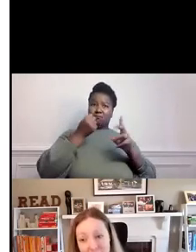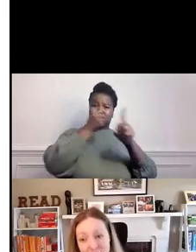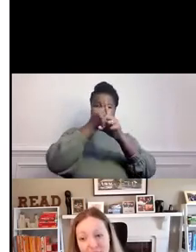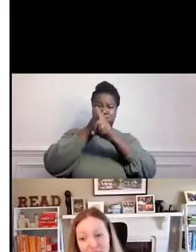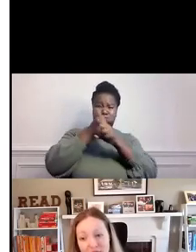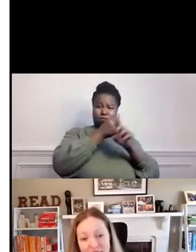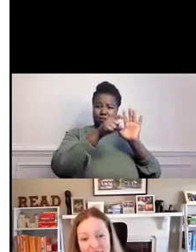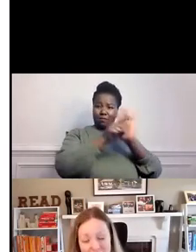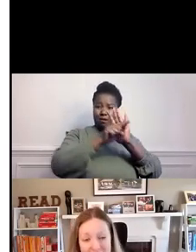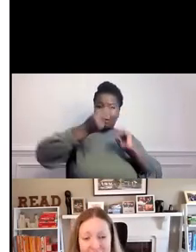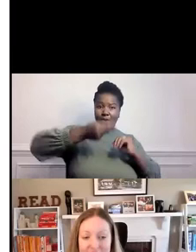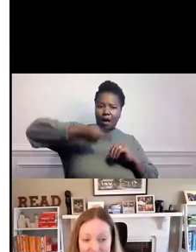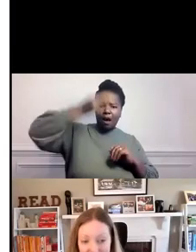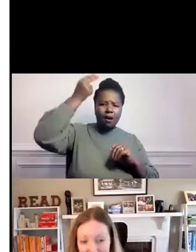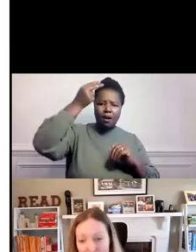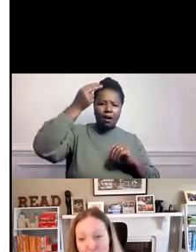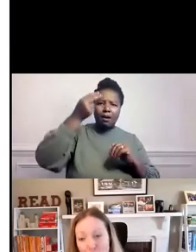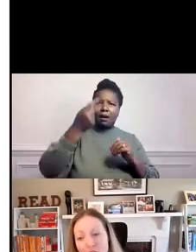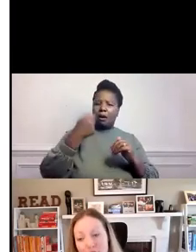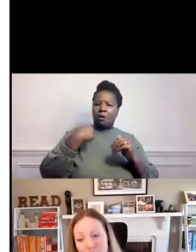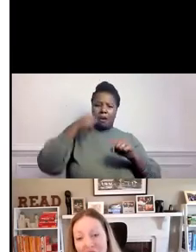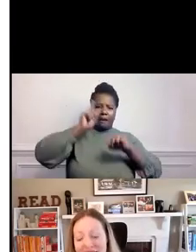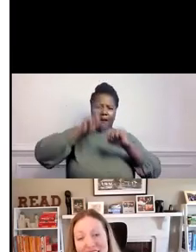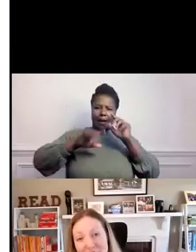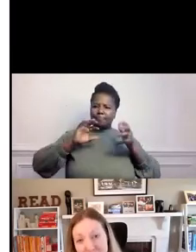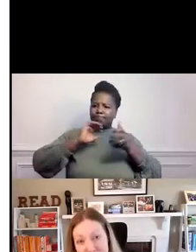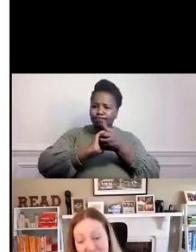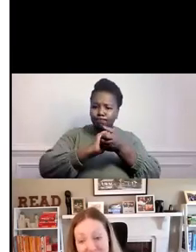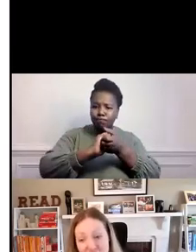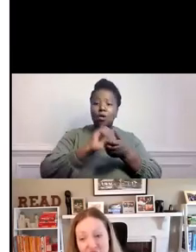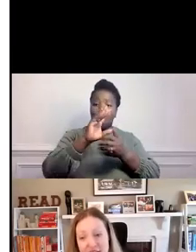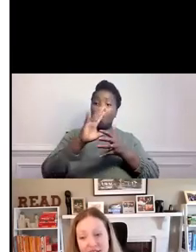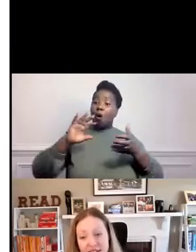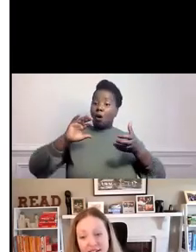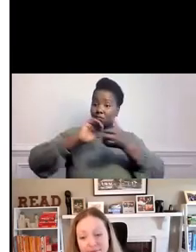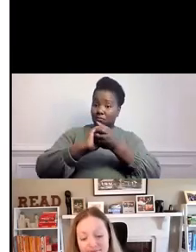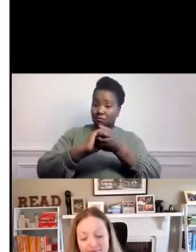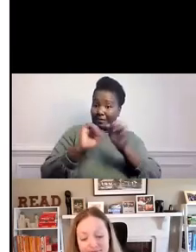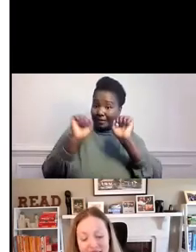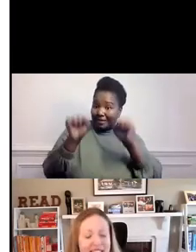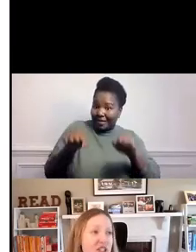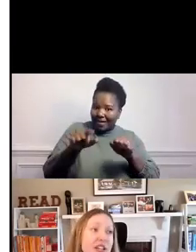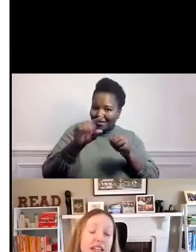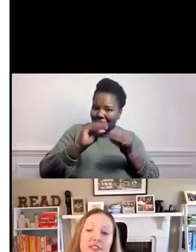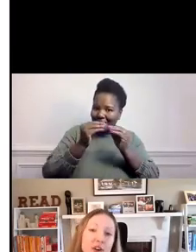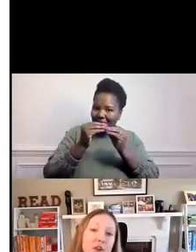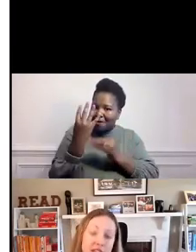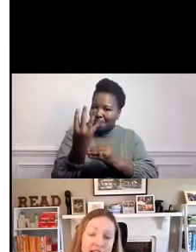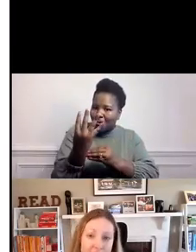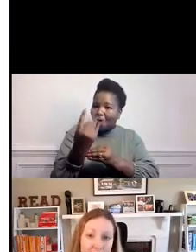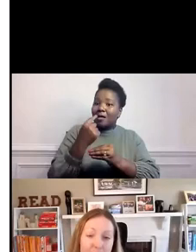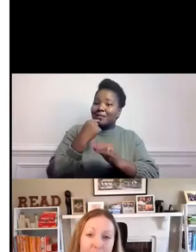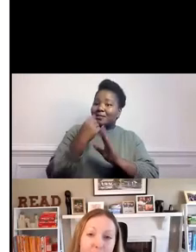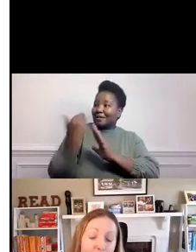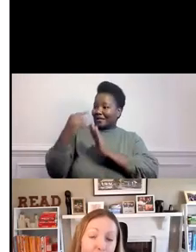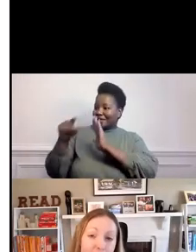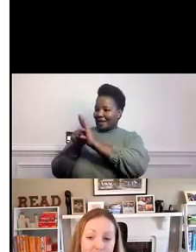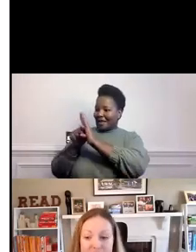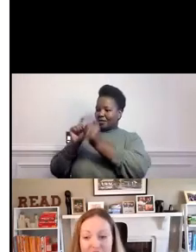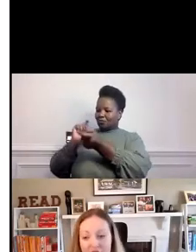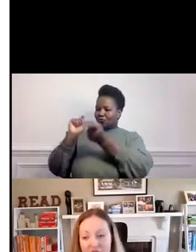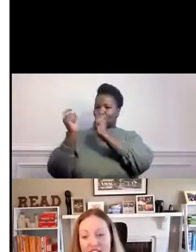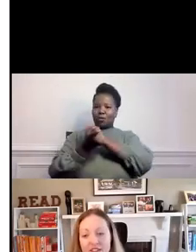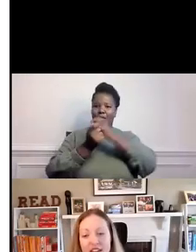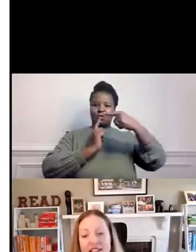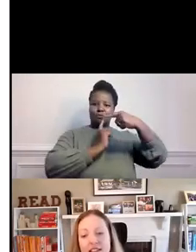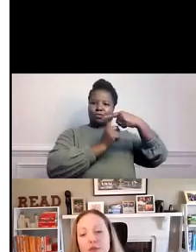come together? This is scenario four, rising from the ashes. History is filled with examples of people